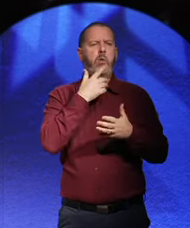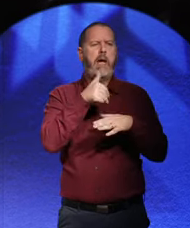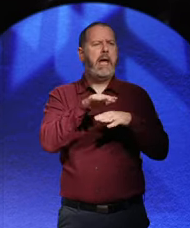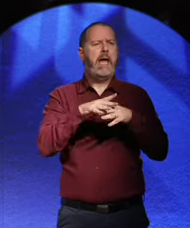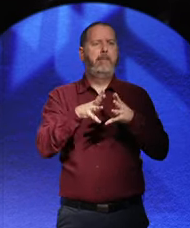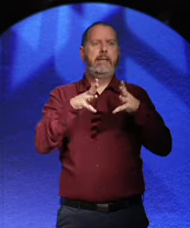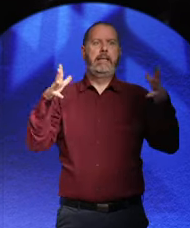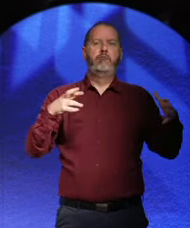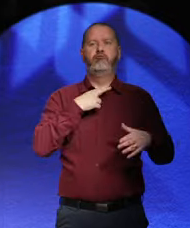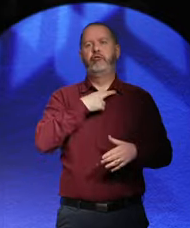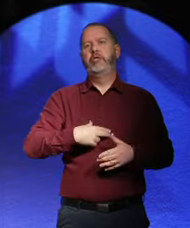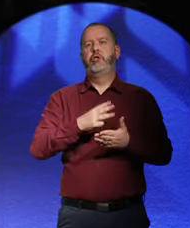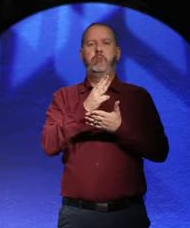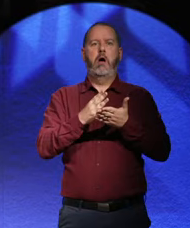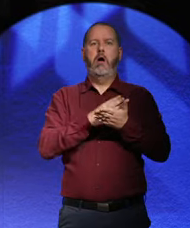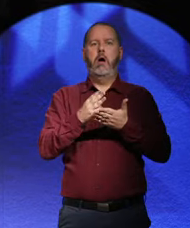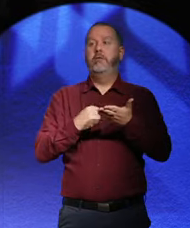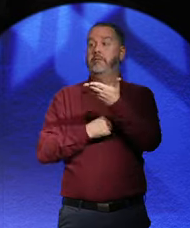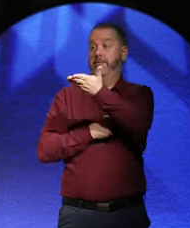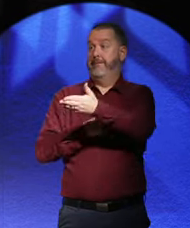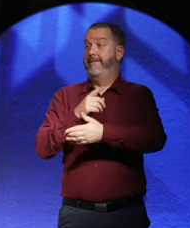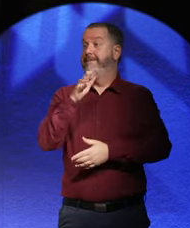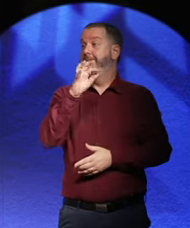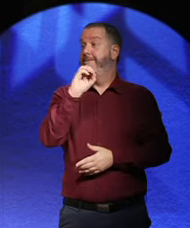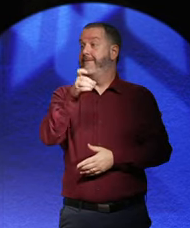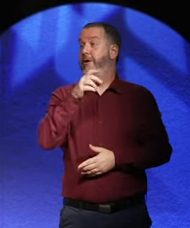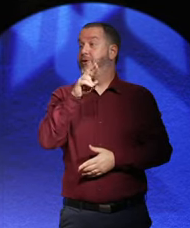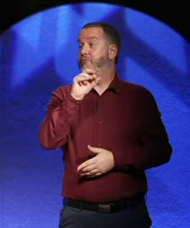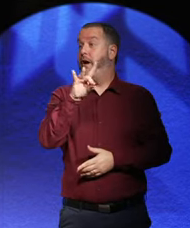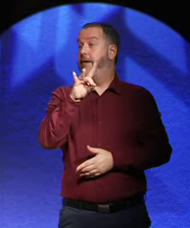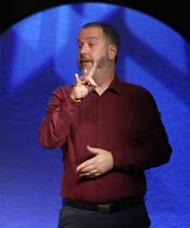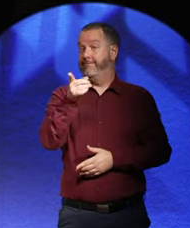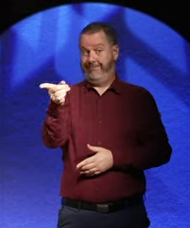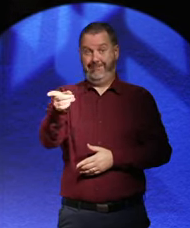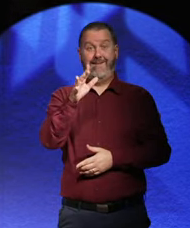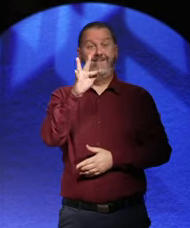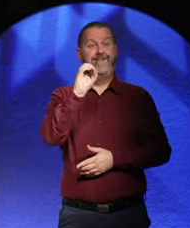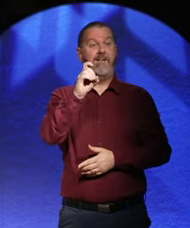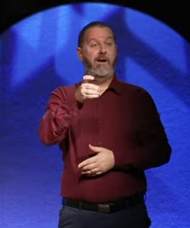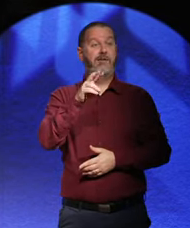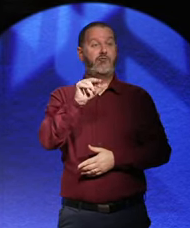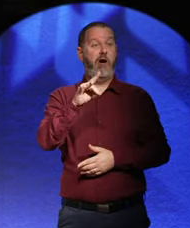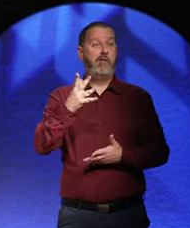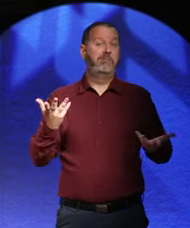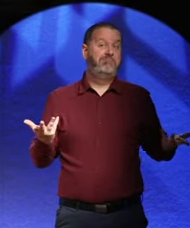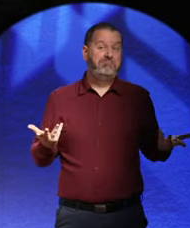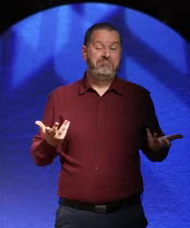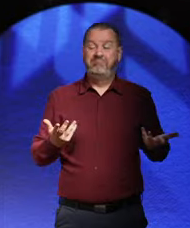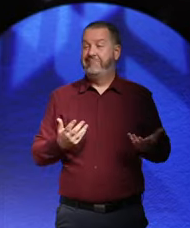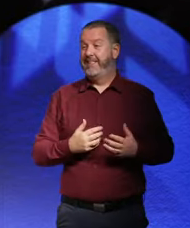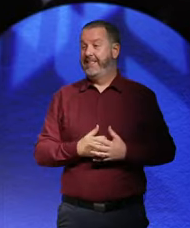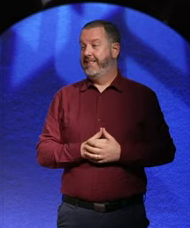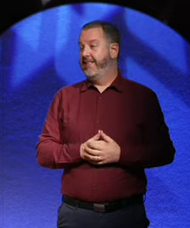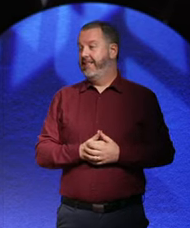Someone shout it out for me. Sorry. Yeah. Sorry.